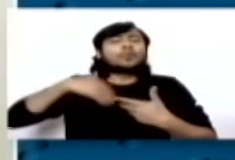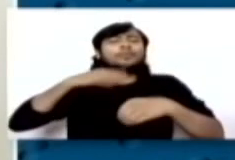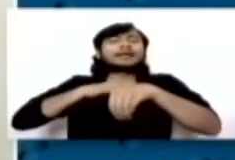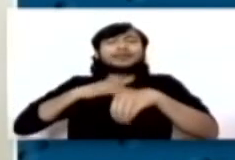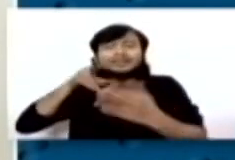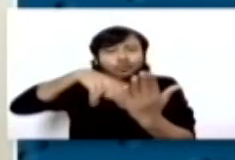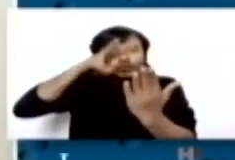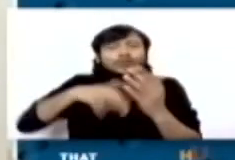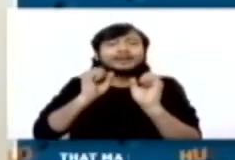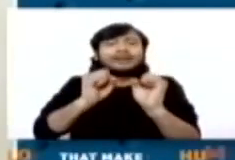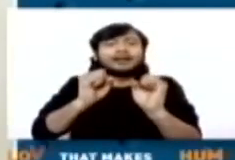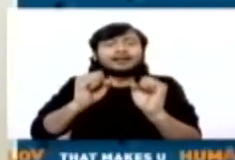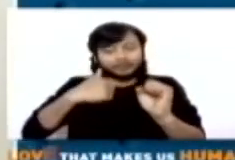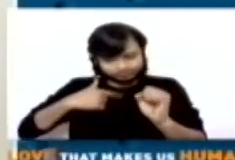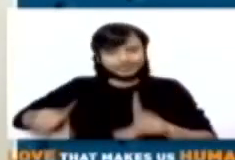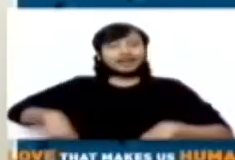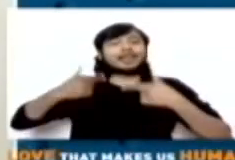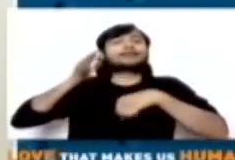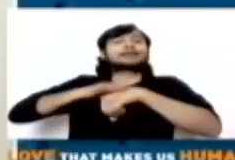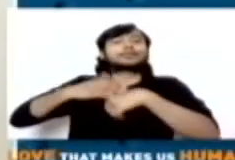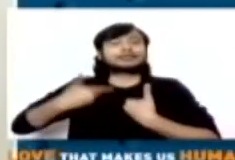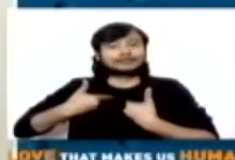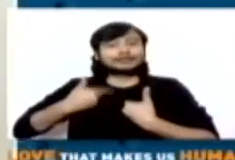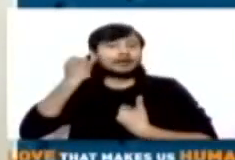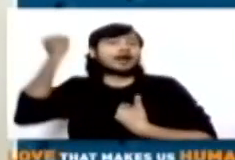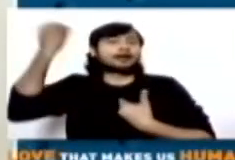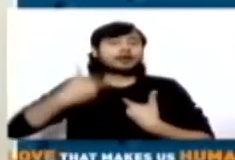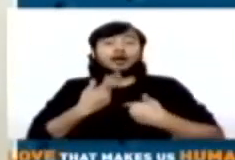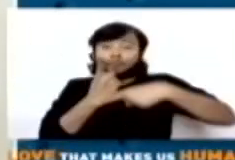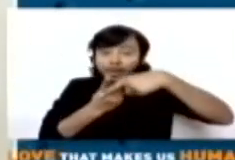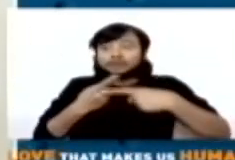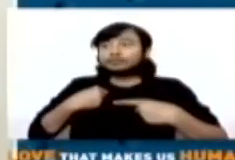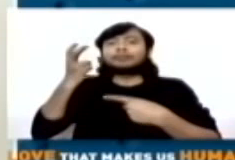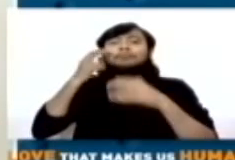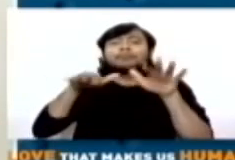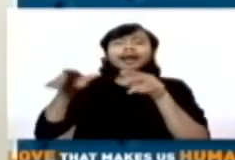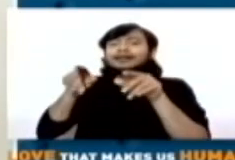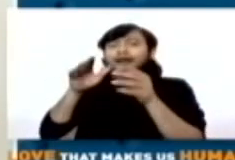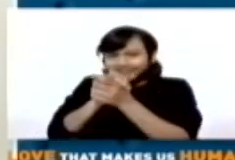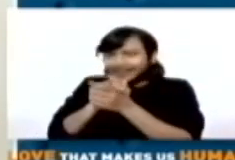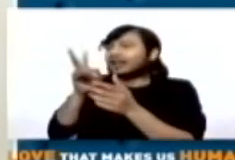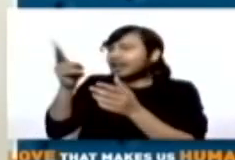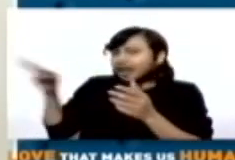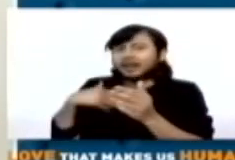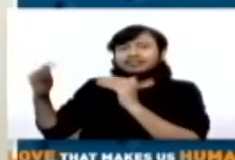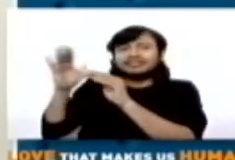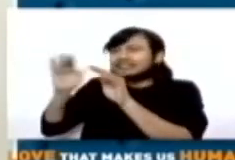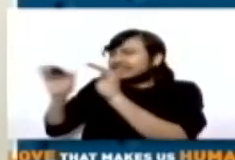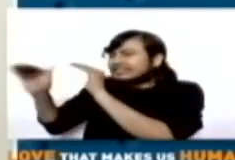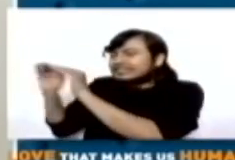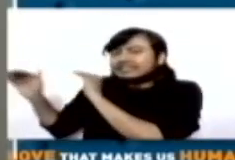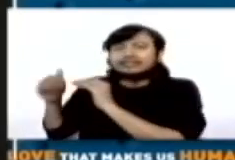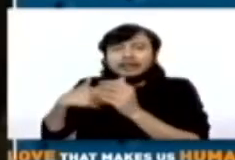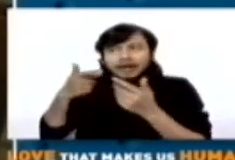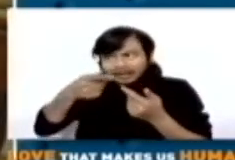So I developed because I knew what I need, being a disabled person, not because of any special thing. Being a disabled person, I also